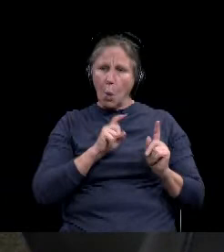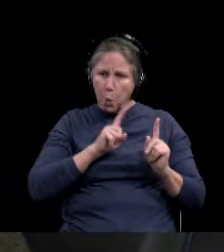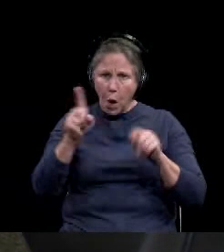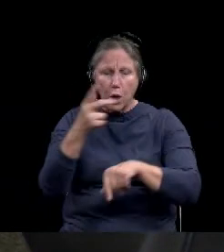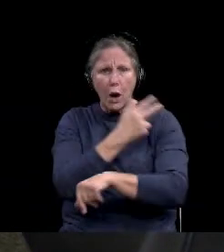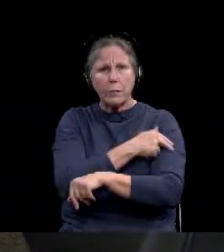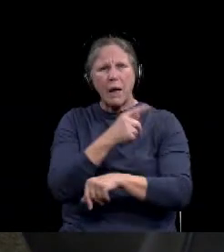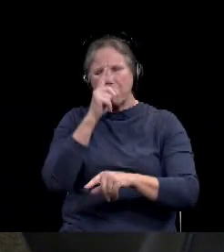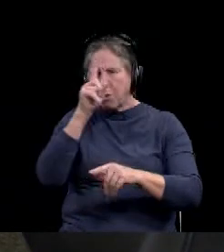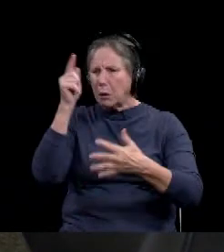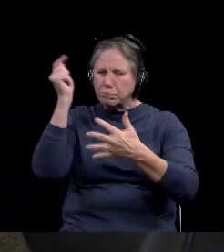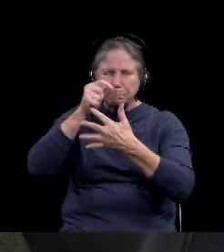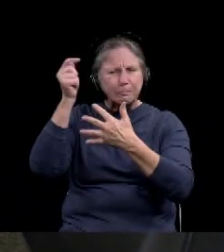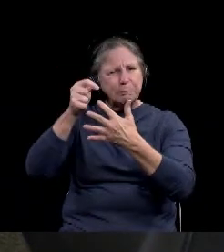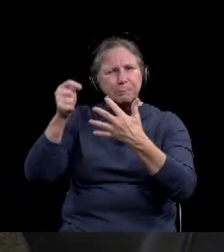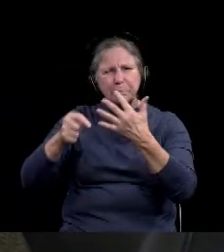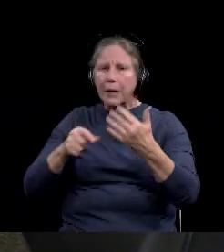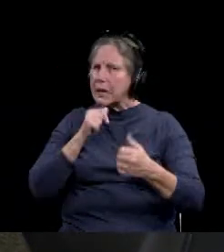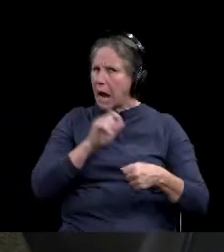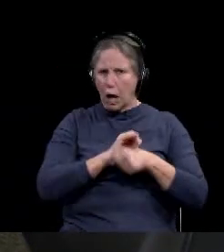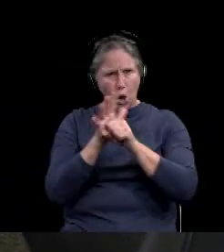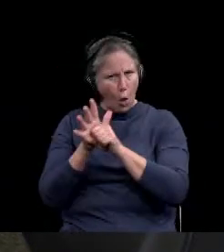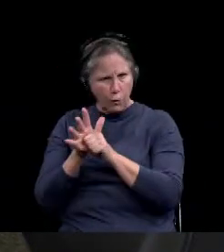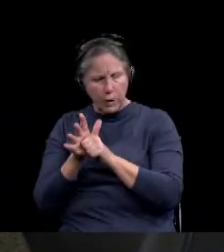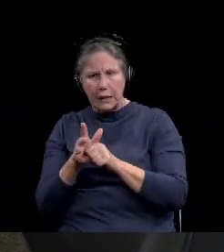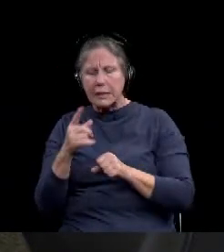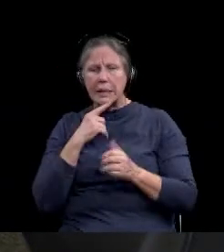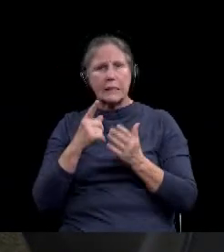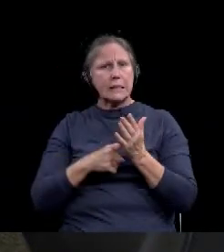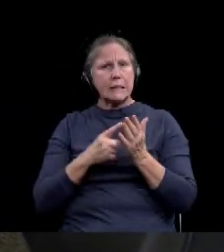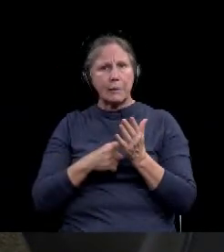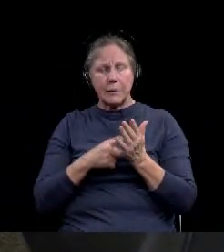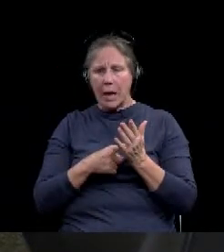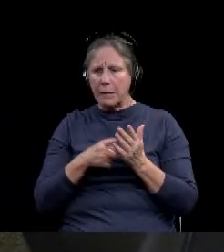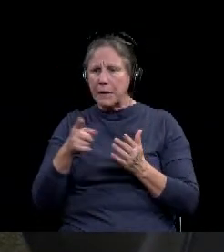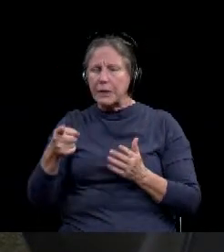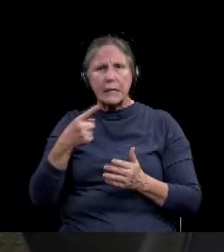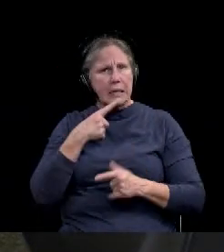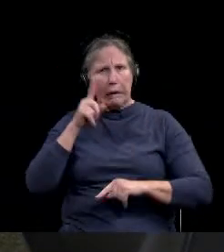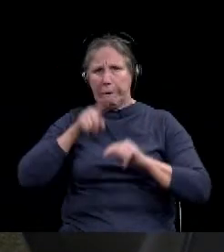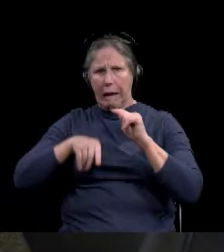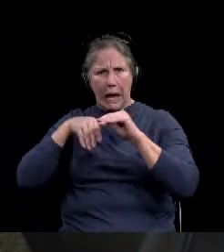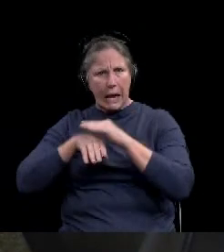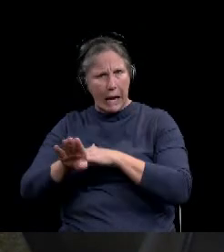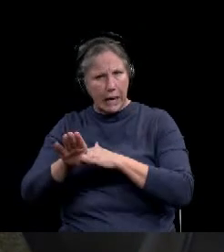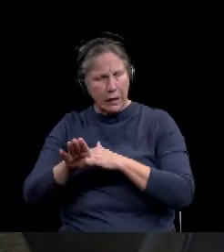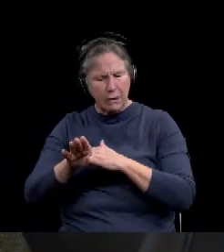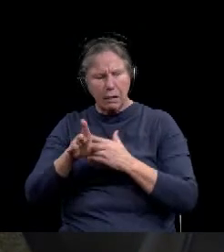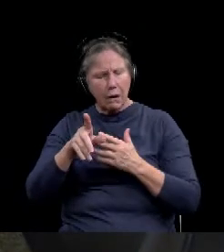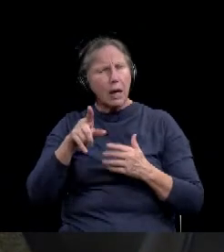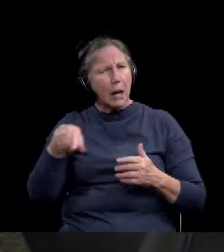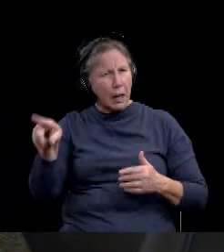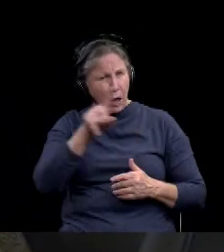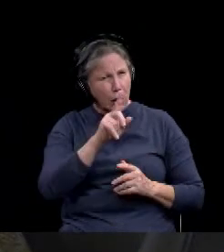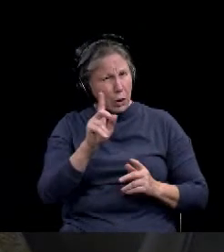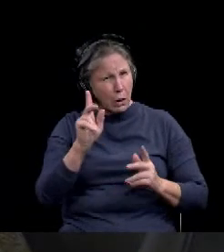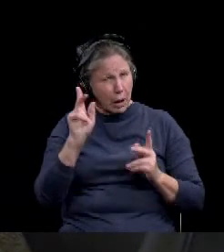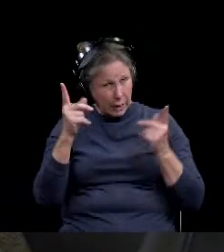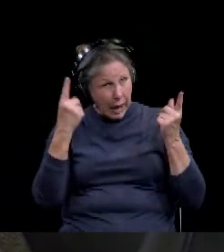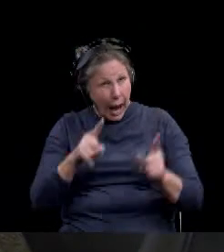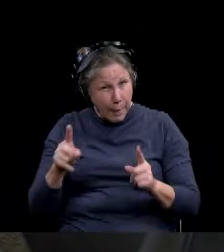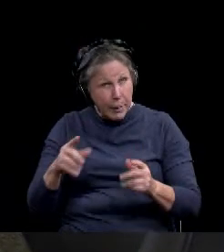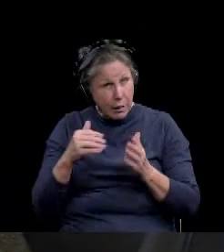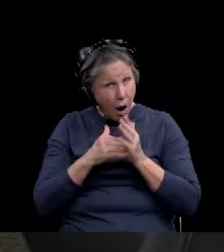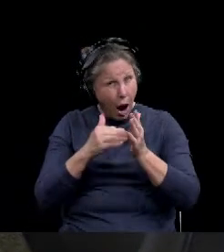hospital for different reasons outside of COVID. And they said sometimes they don't meet the threshold. Are there, are you guys hearing cases of this?